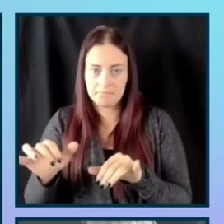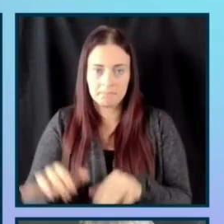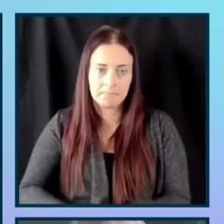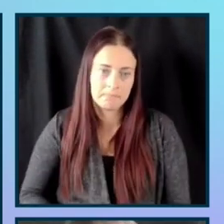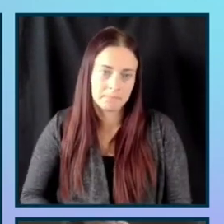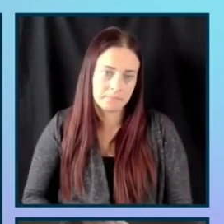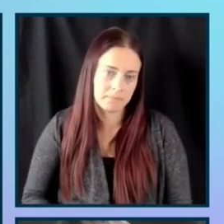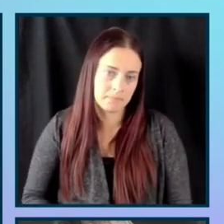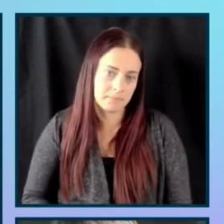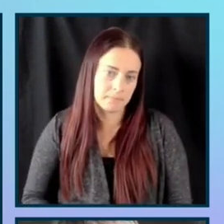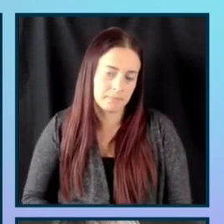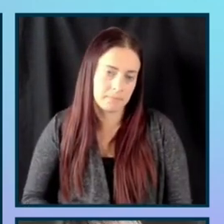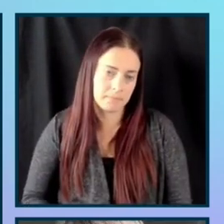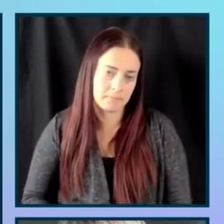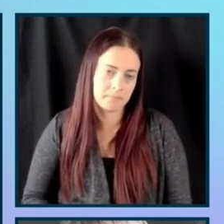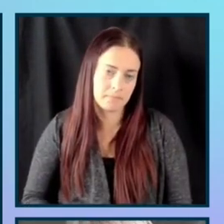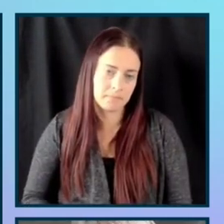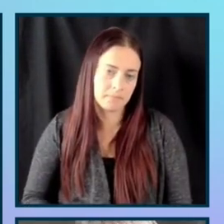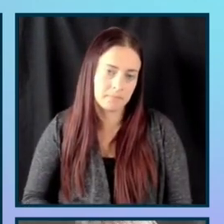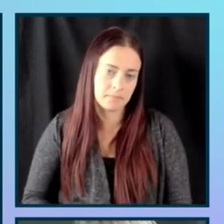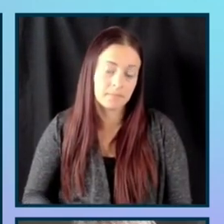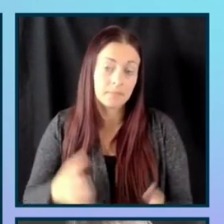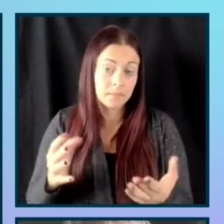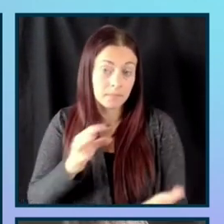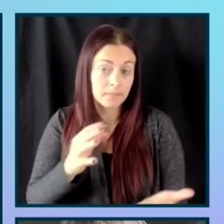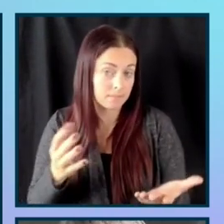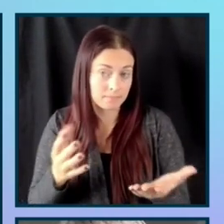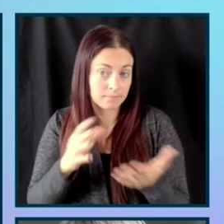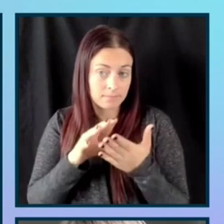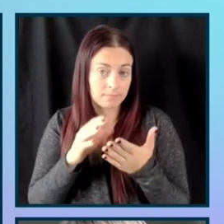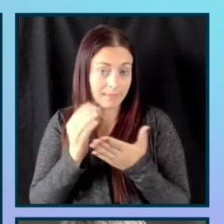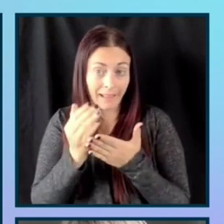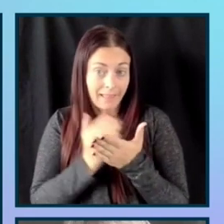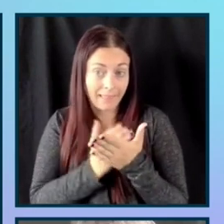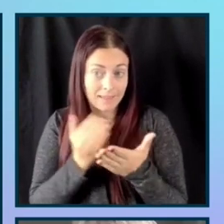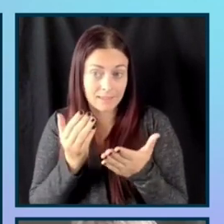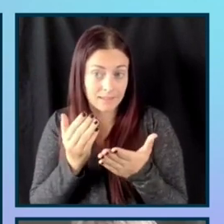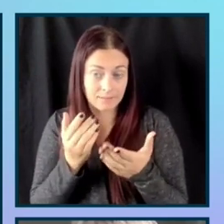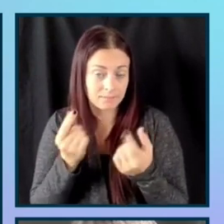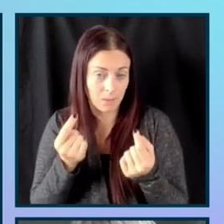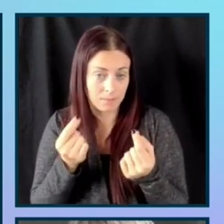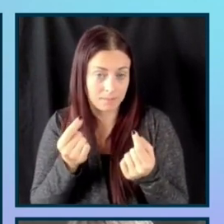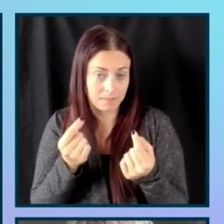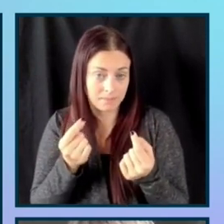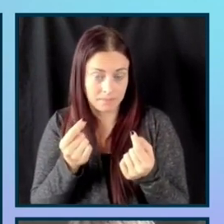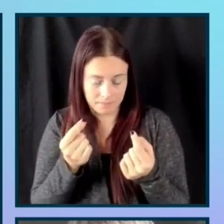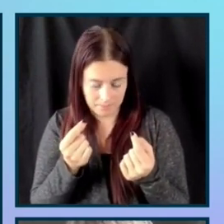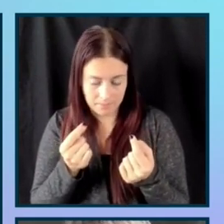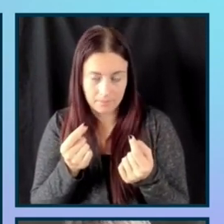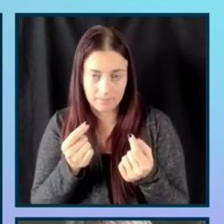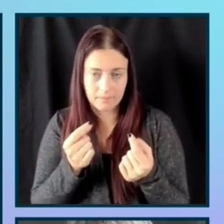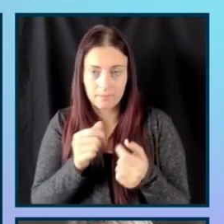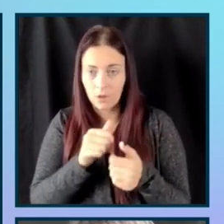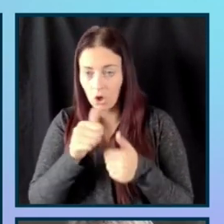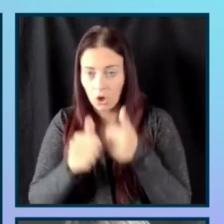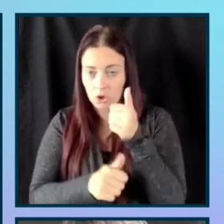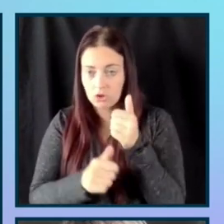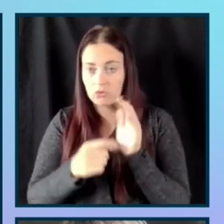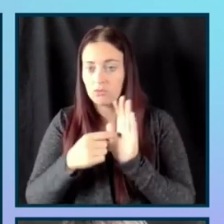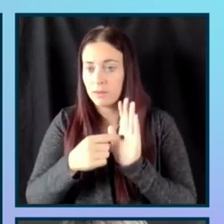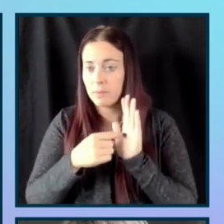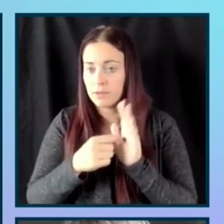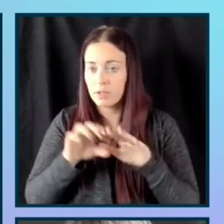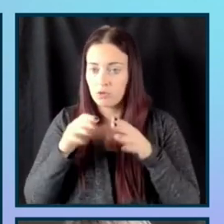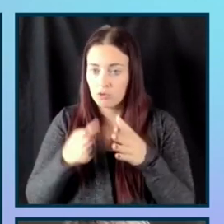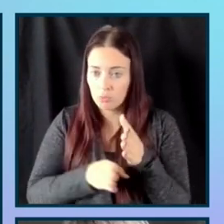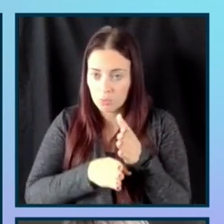So the main takeaways from this is that, um, hire from underrepresented groups. So your